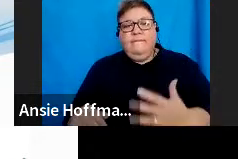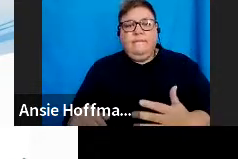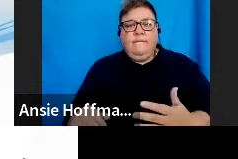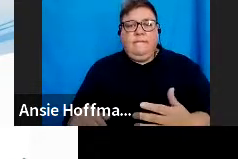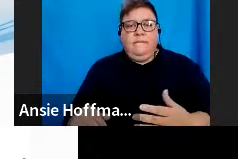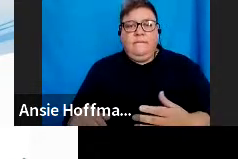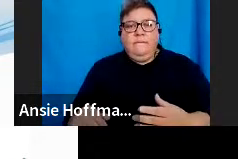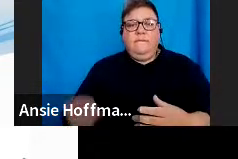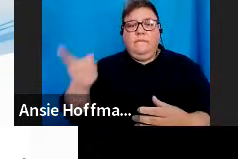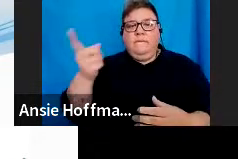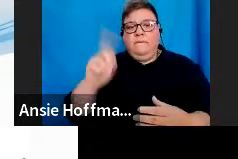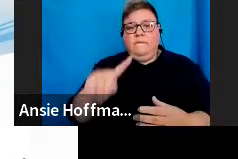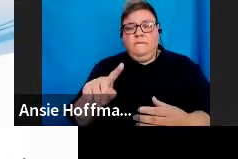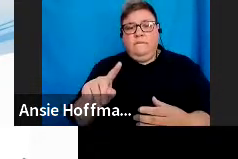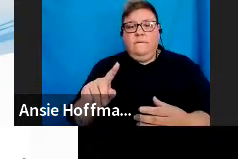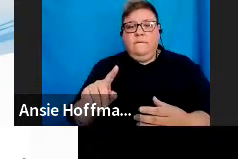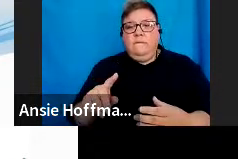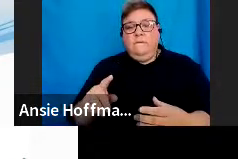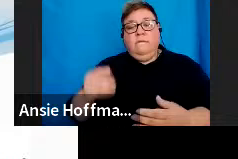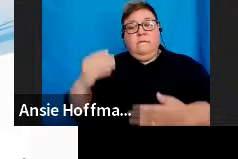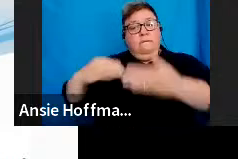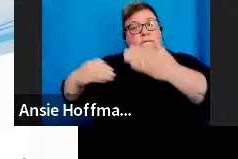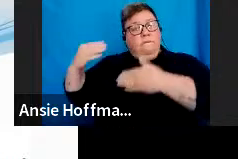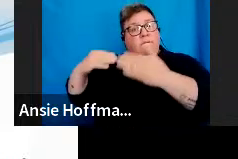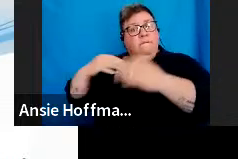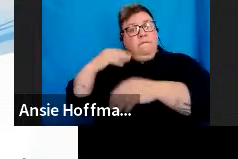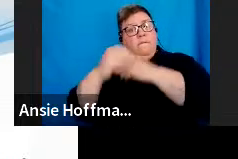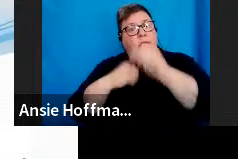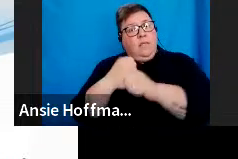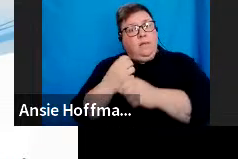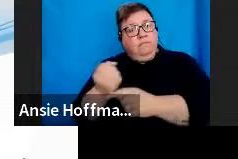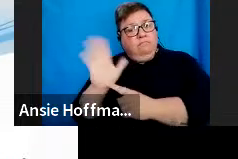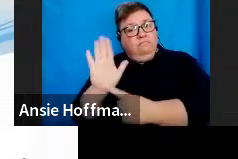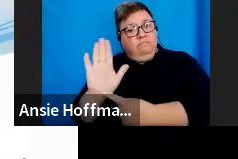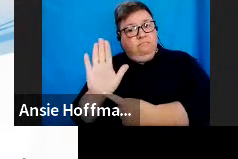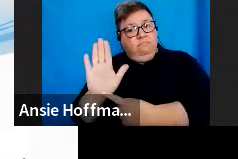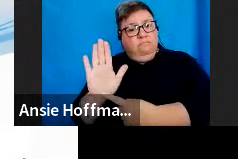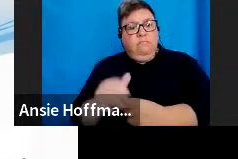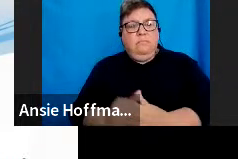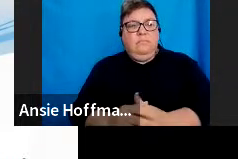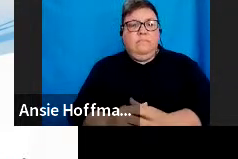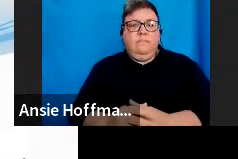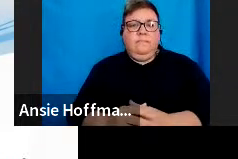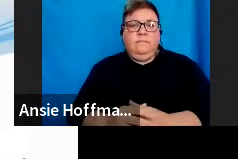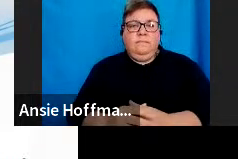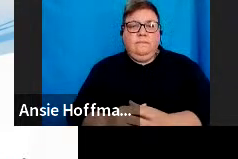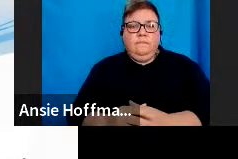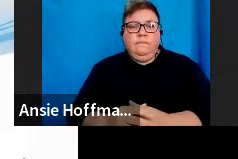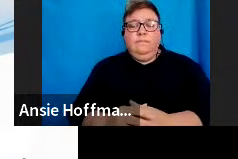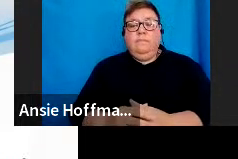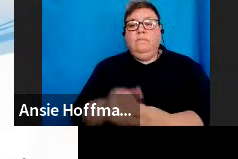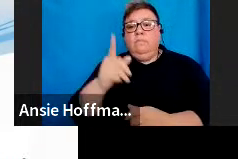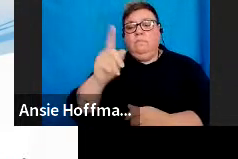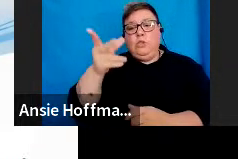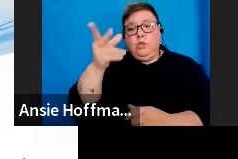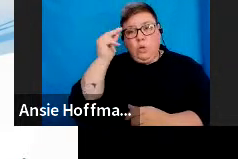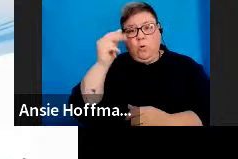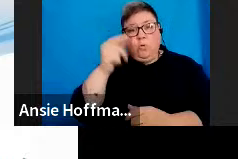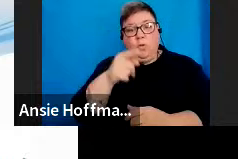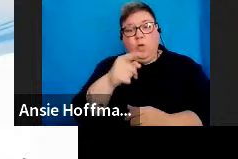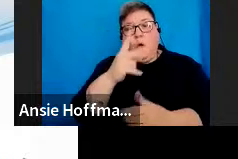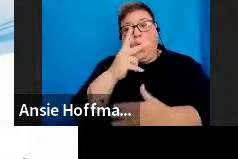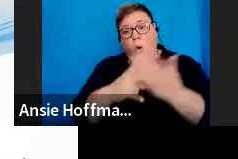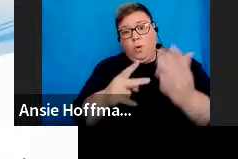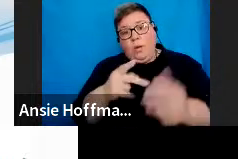asking request previous years directives. So please note that on this option you can only